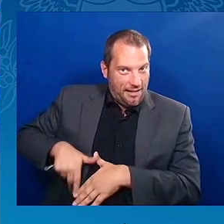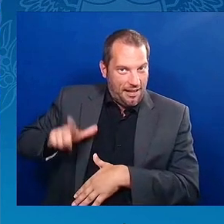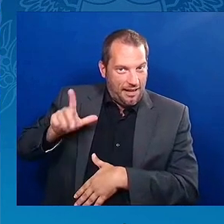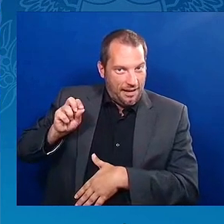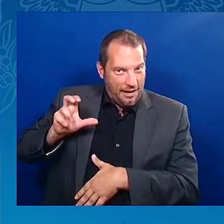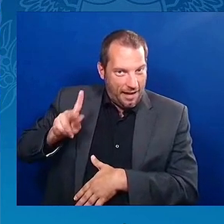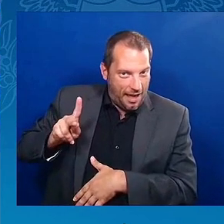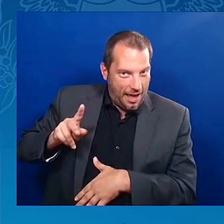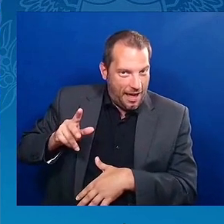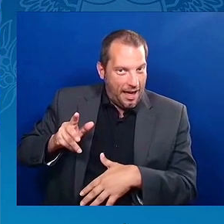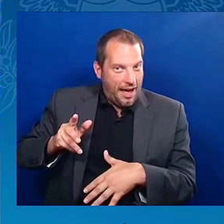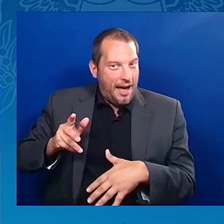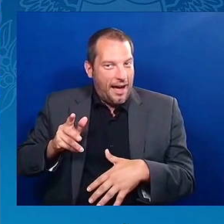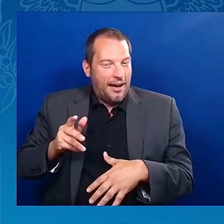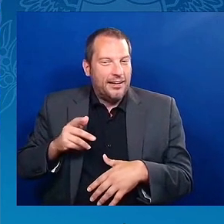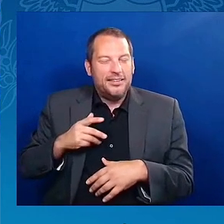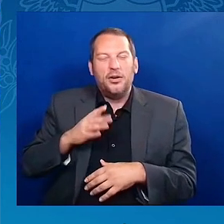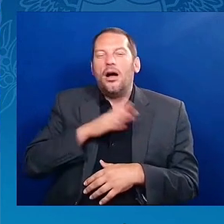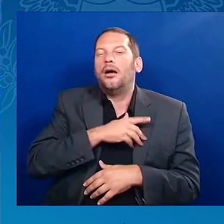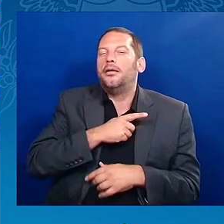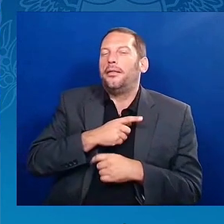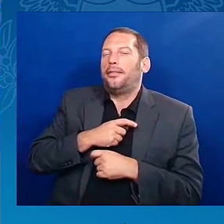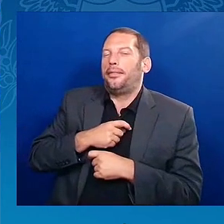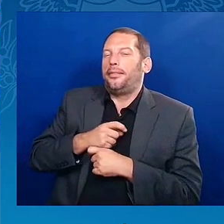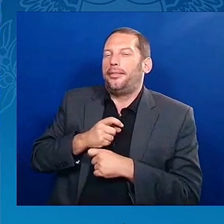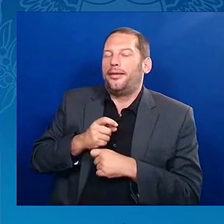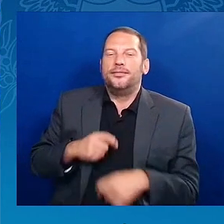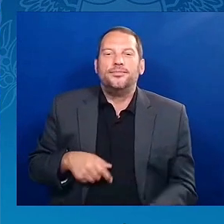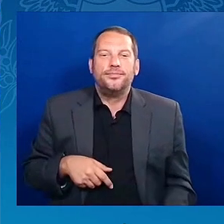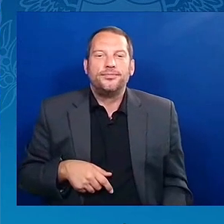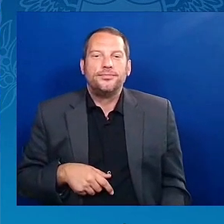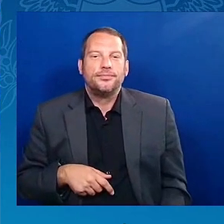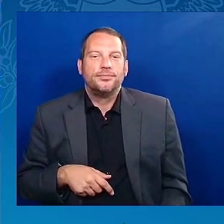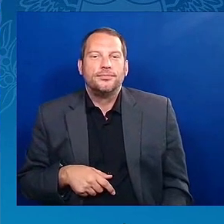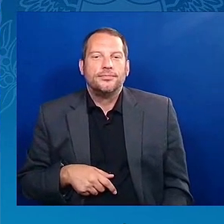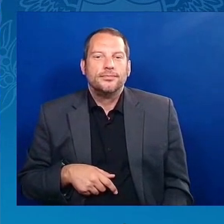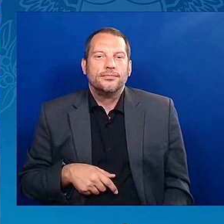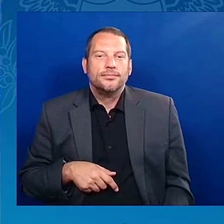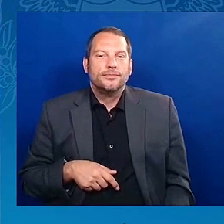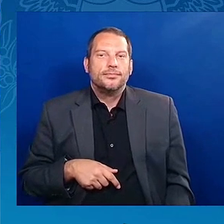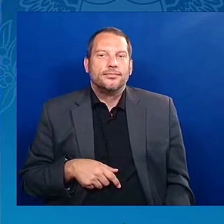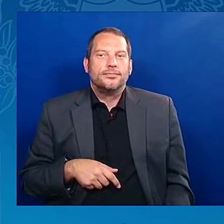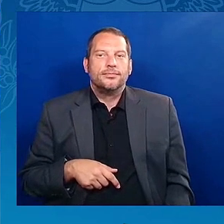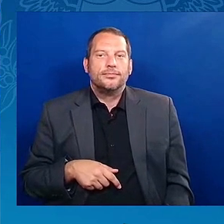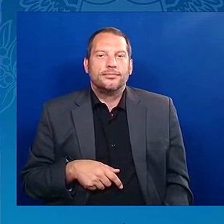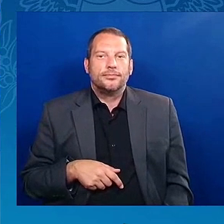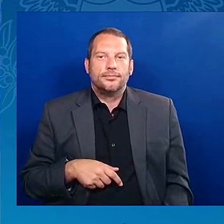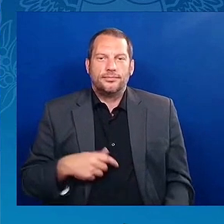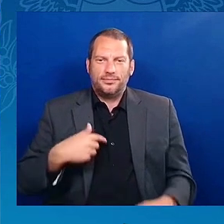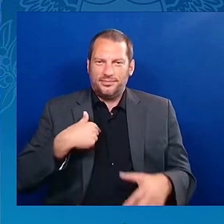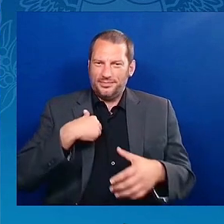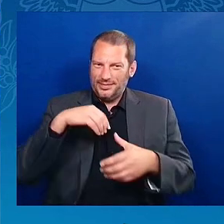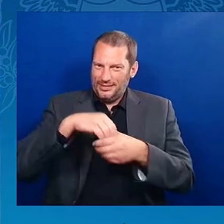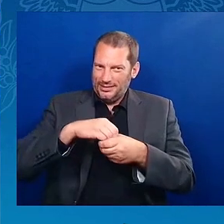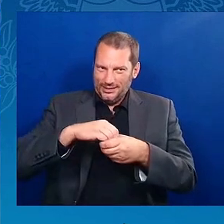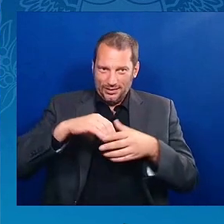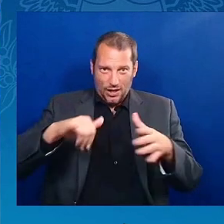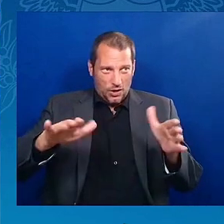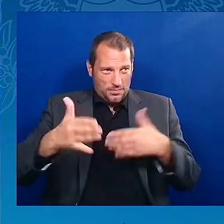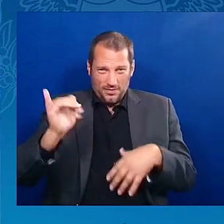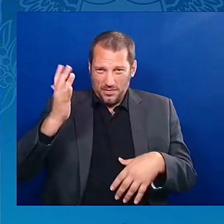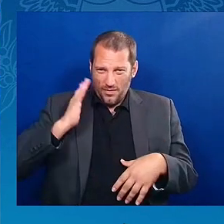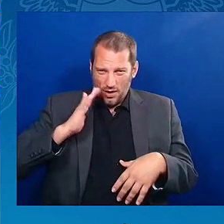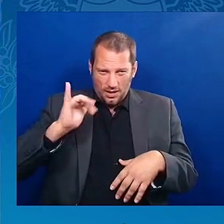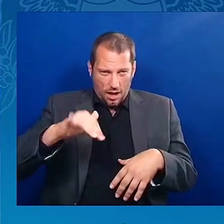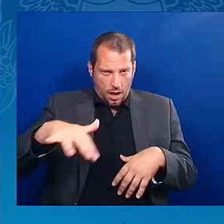The vibe in here is incredible. I'm proud to be one of you. I love black people. I'm proud when I see black